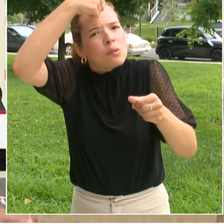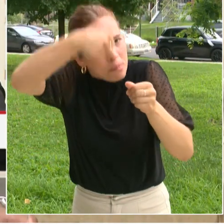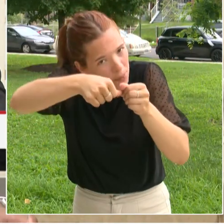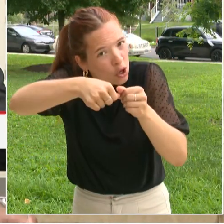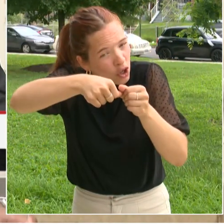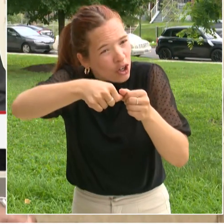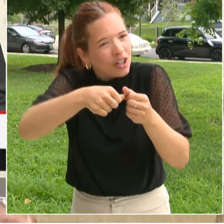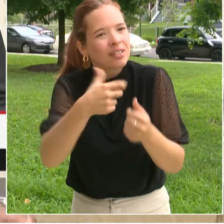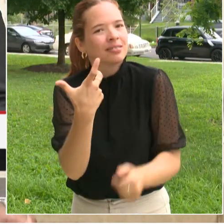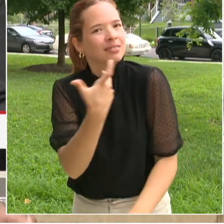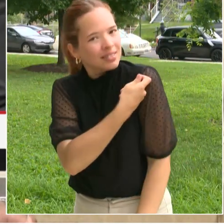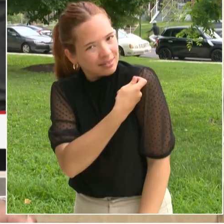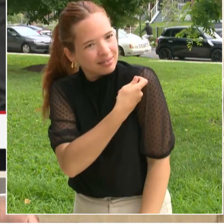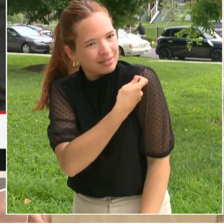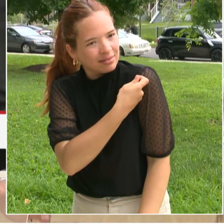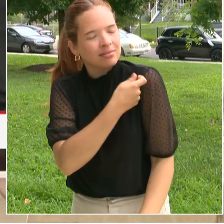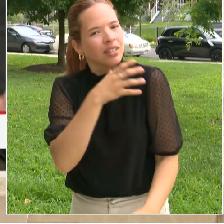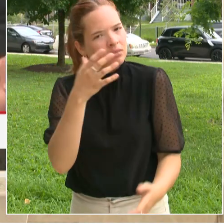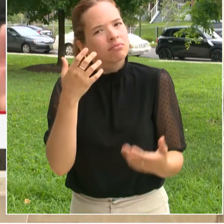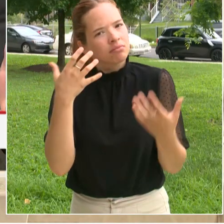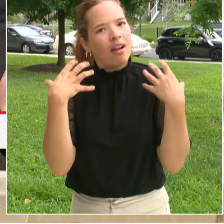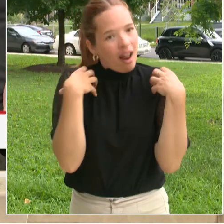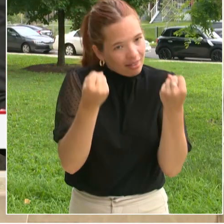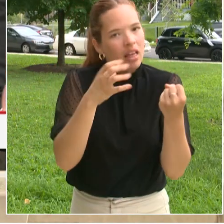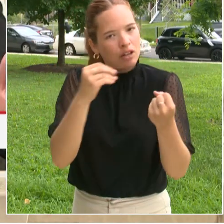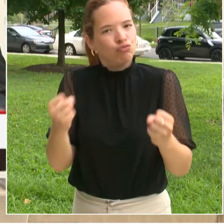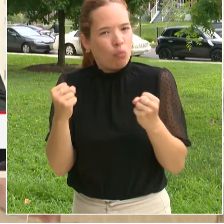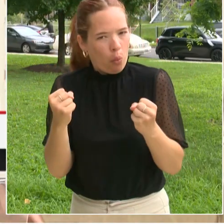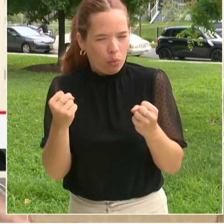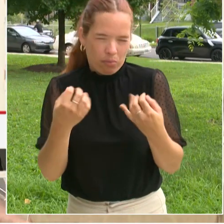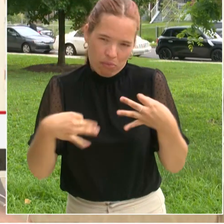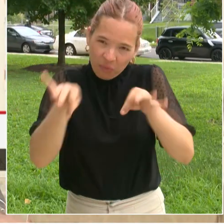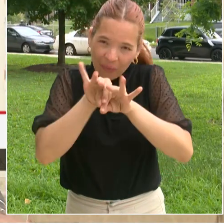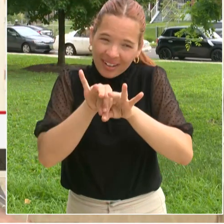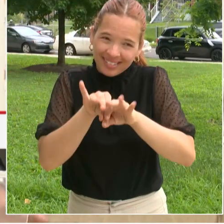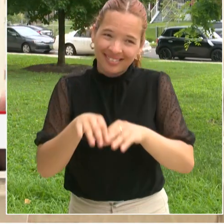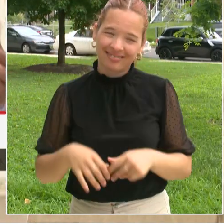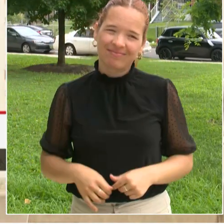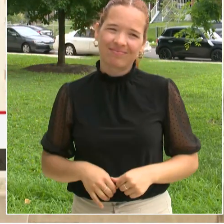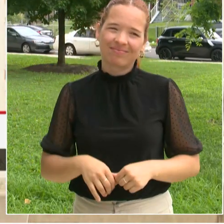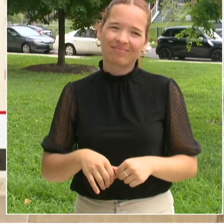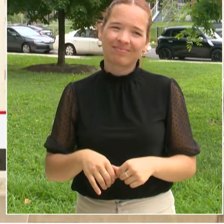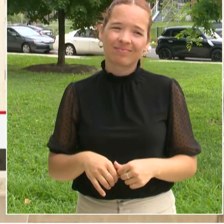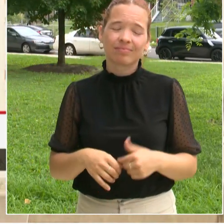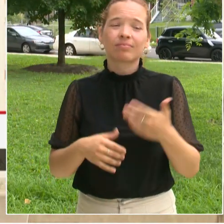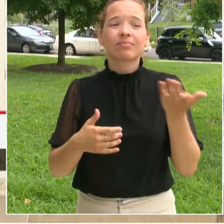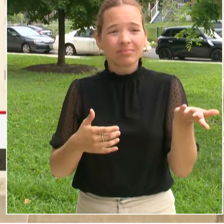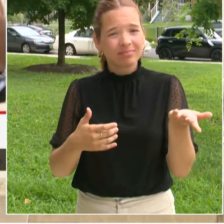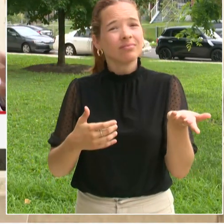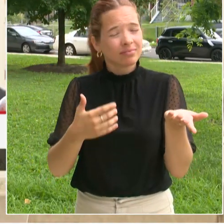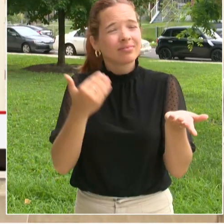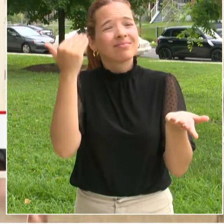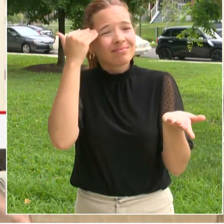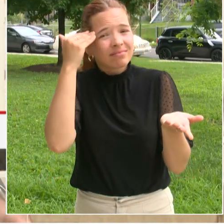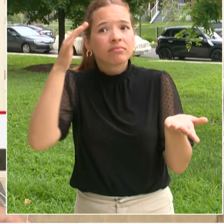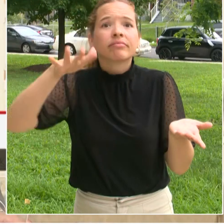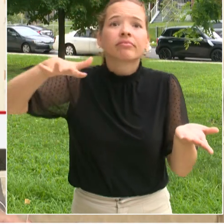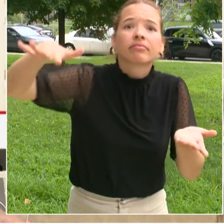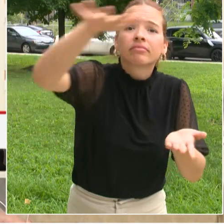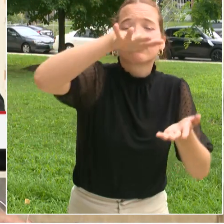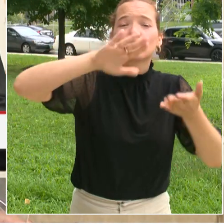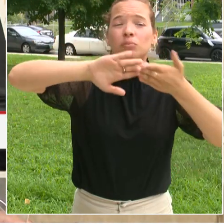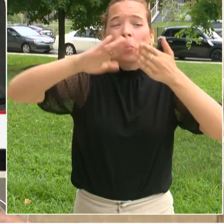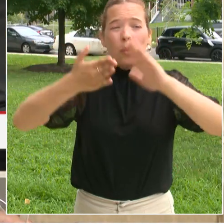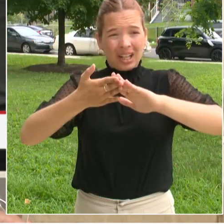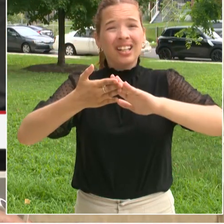As we also think about the foundation of our communities, we also understand that, as shared earlier, when students are